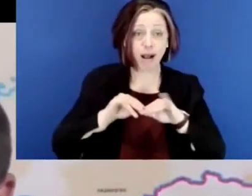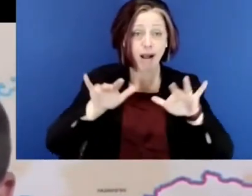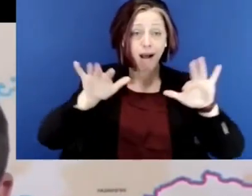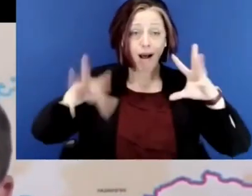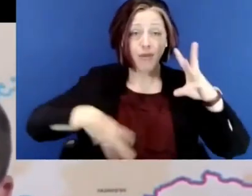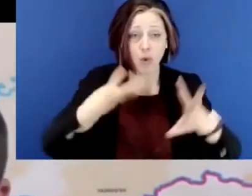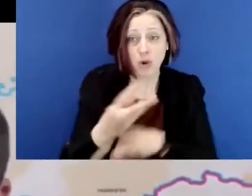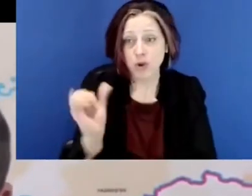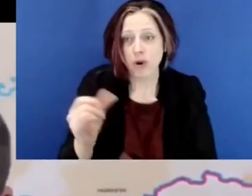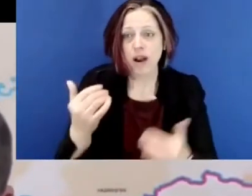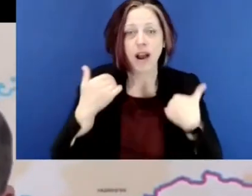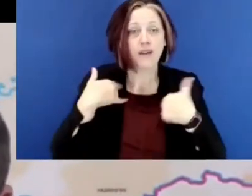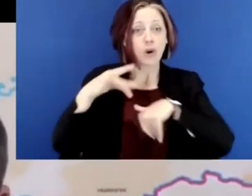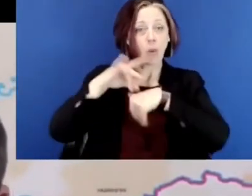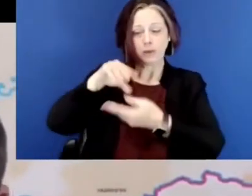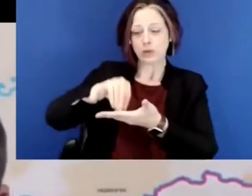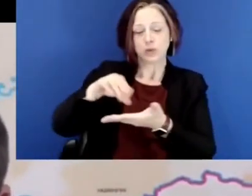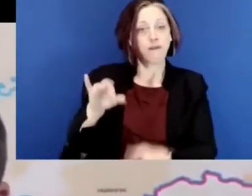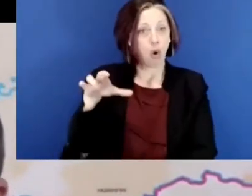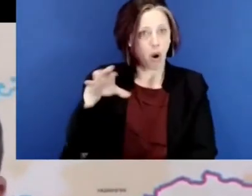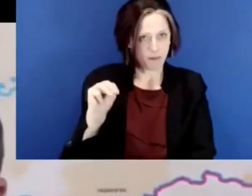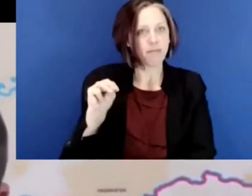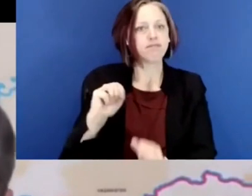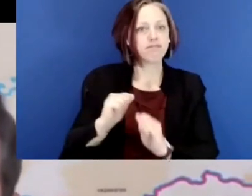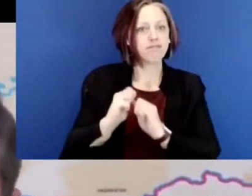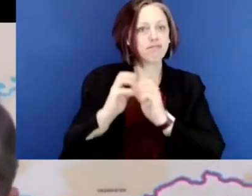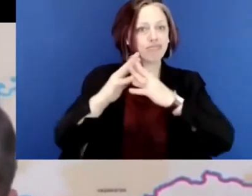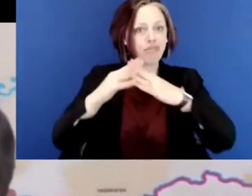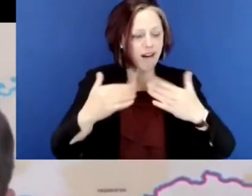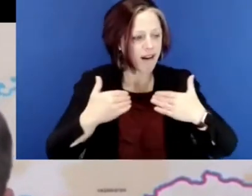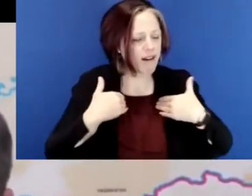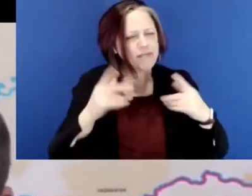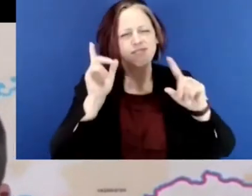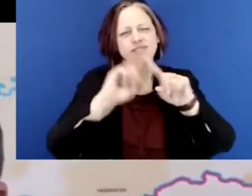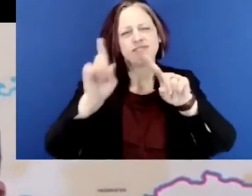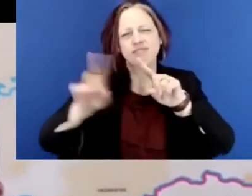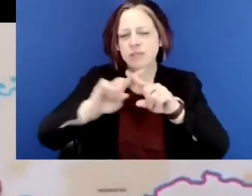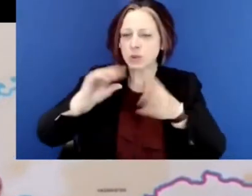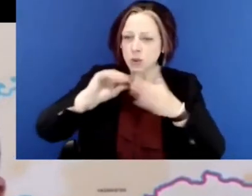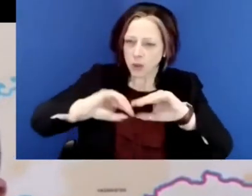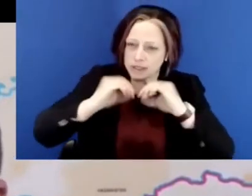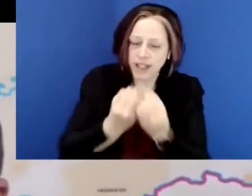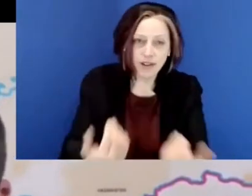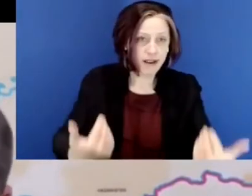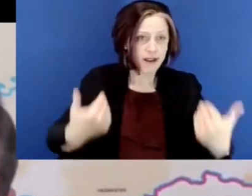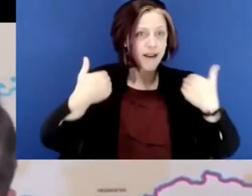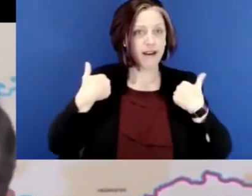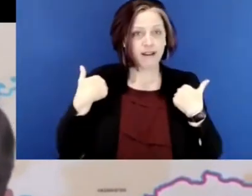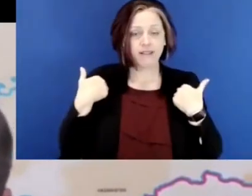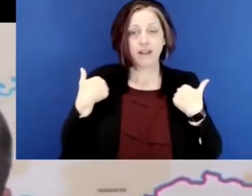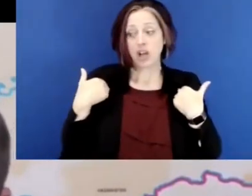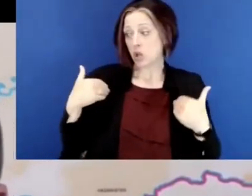it going worldwide, where you have, you have the, the global students forum, which is now forming, you have all sorts of student